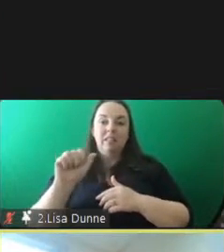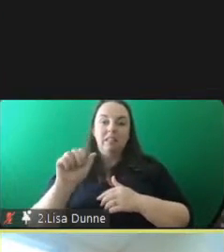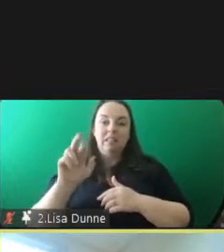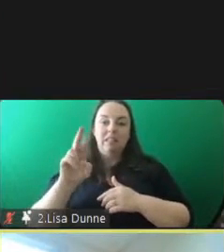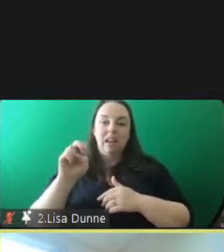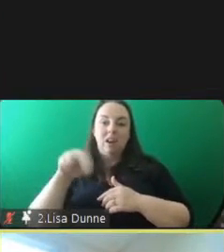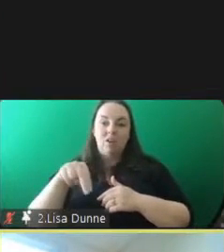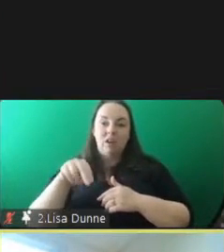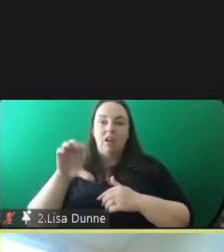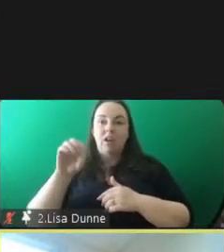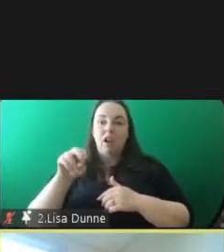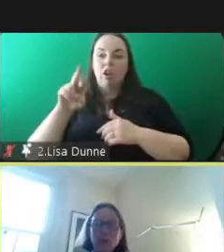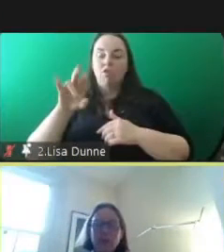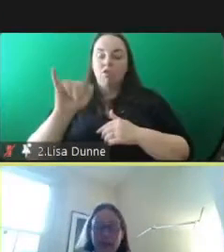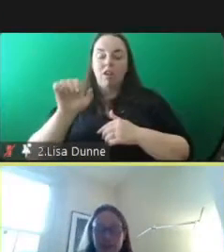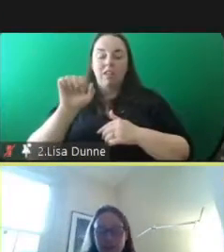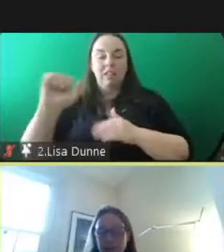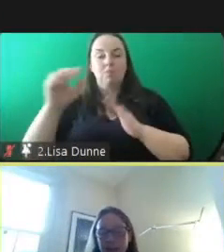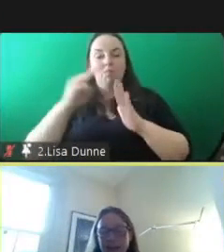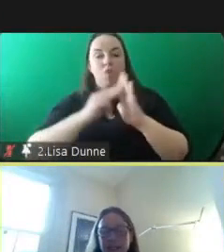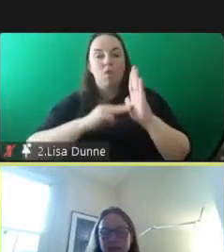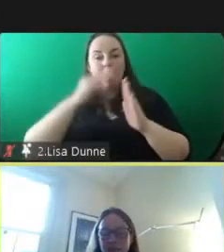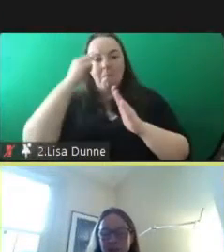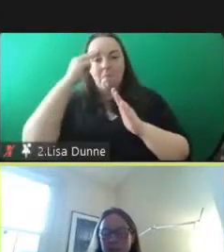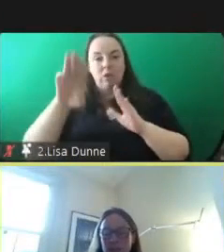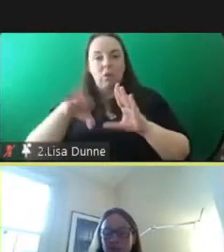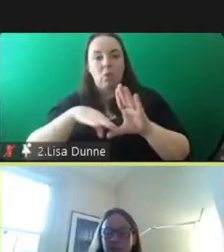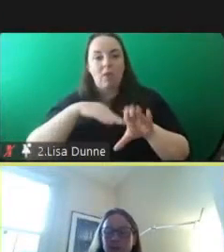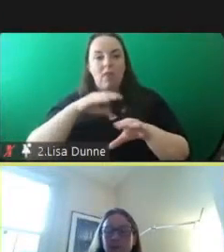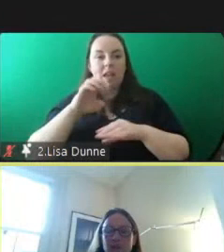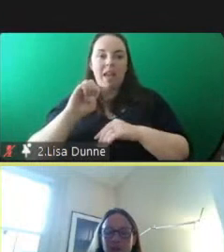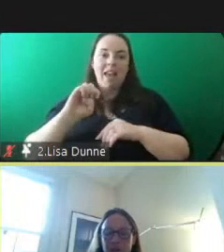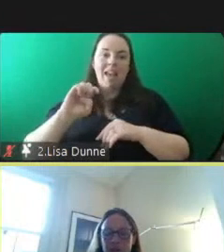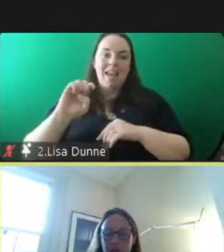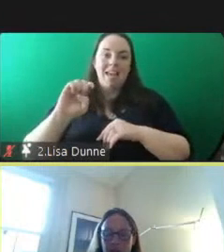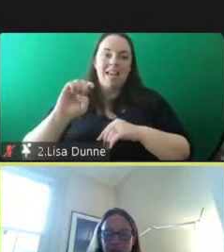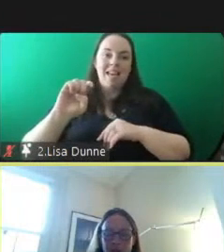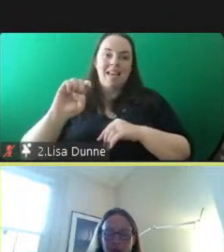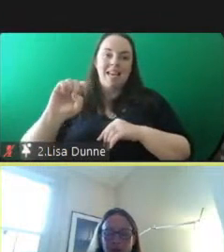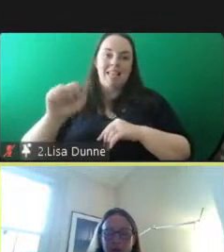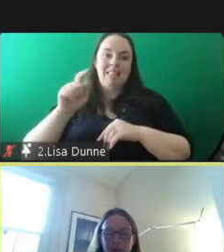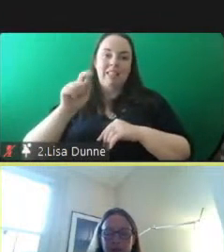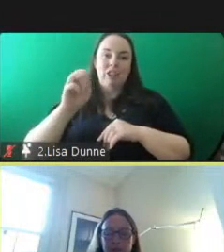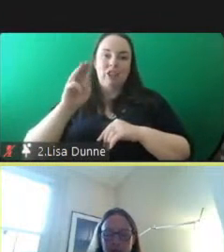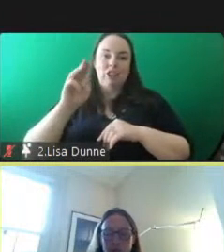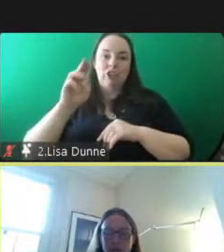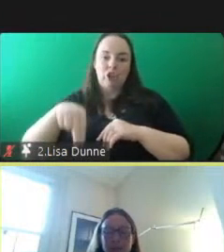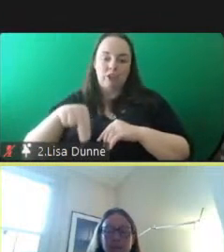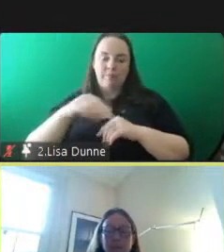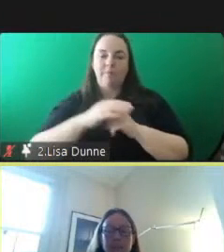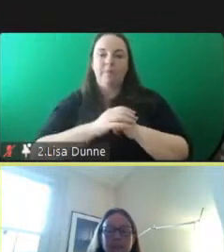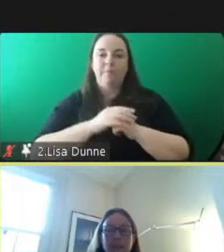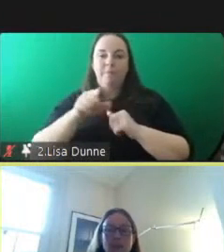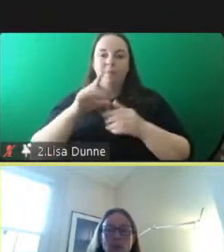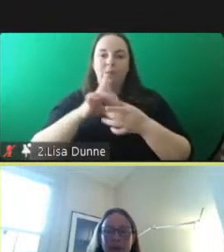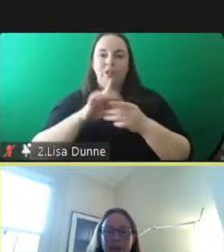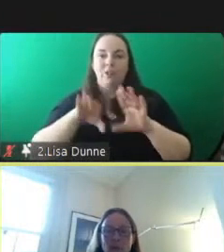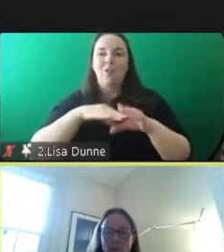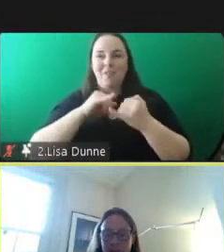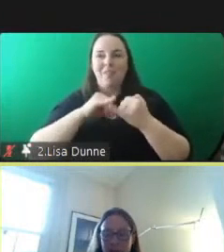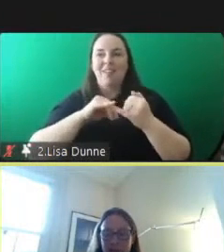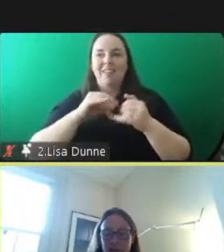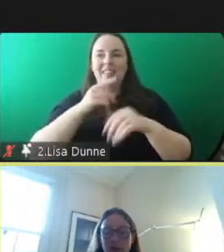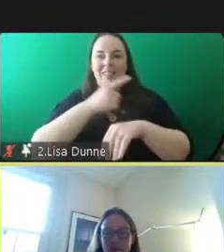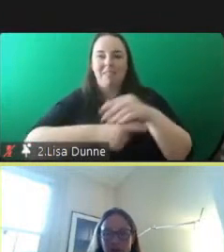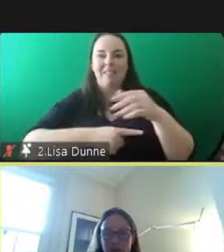who is program manager with extern and he's going to speak to us about fostering community inclusion for disabled children with disabilities who are